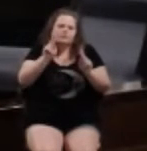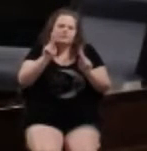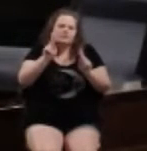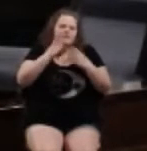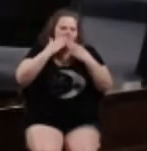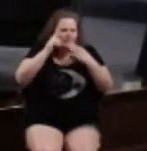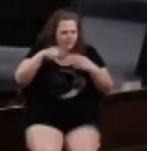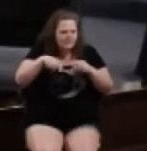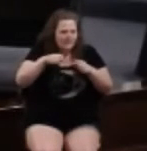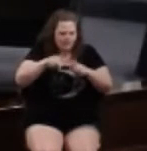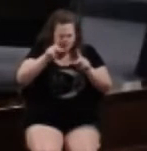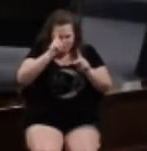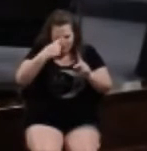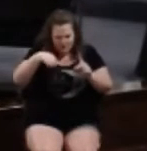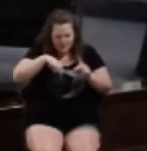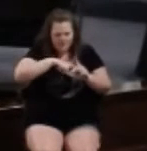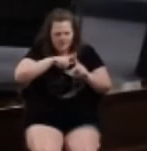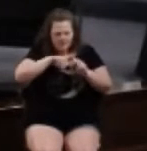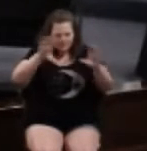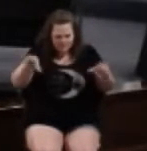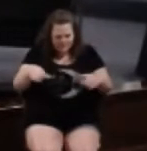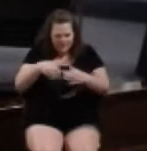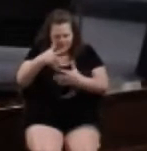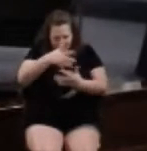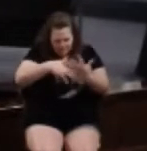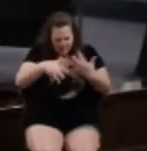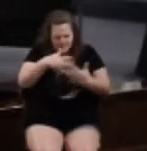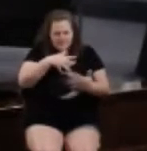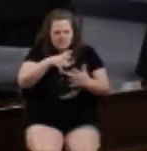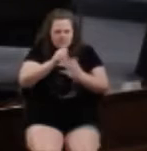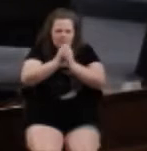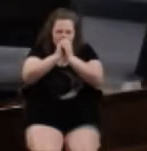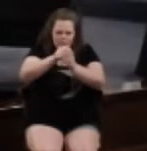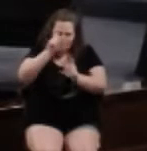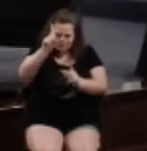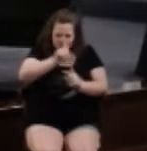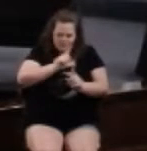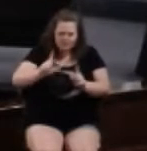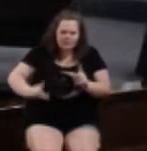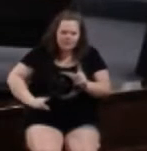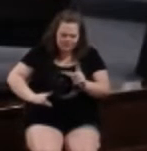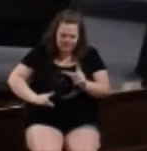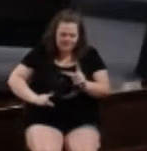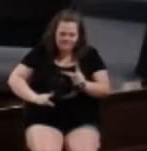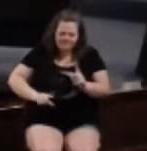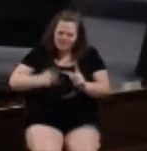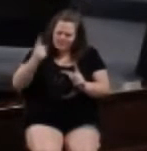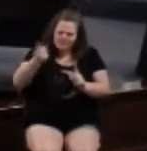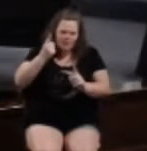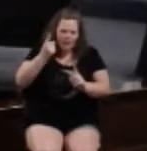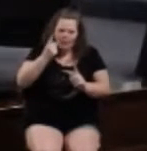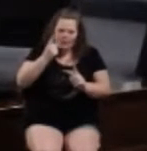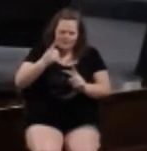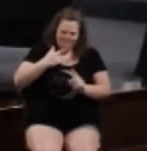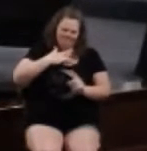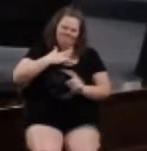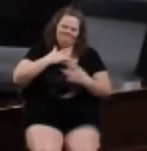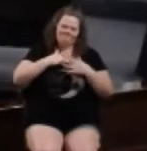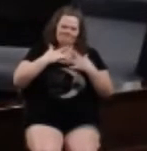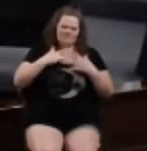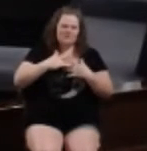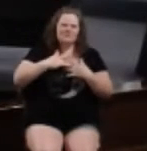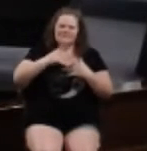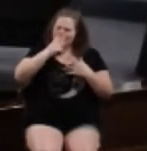Thank you for this chance for us to gather in fellowship and worship you, Lord. It is always touching to my heart to see